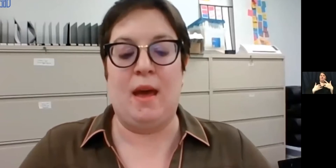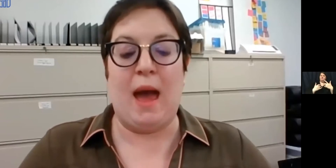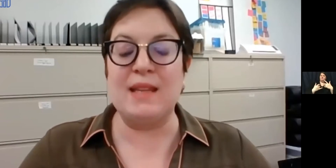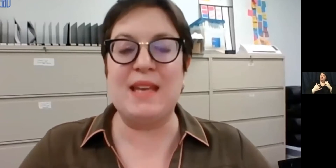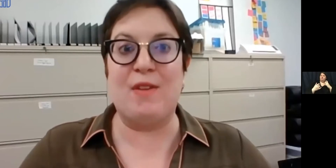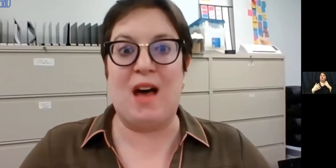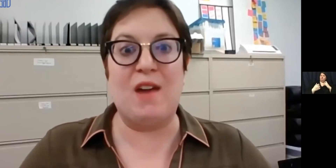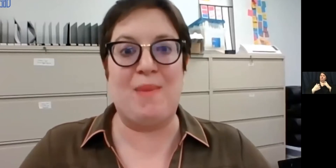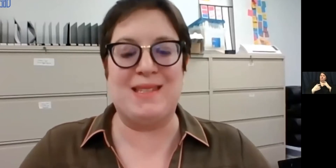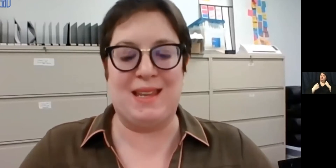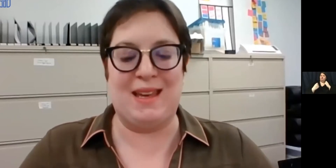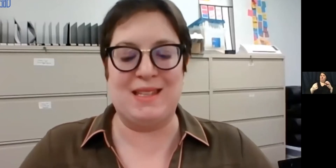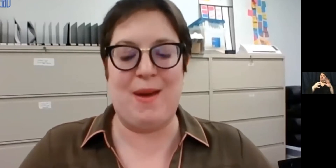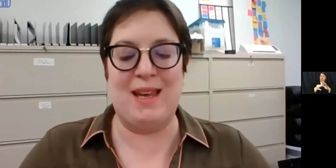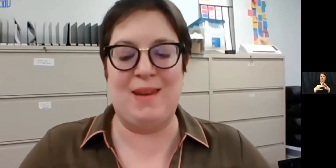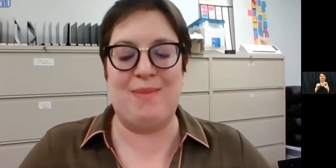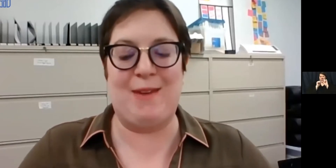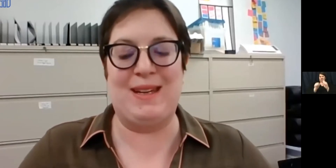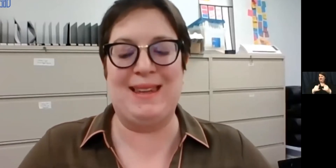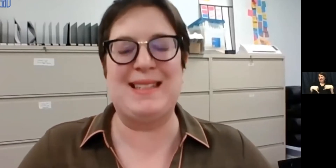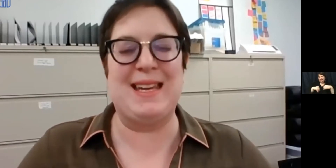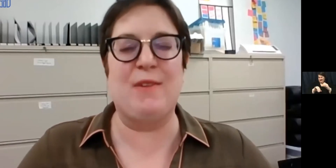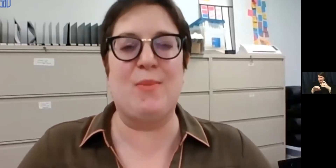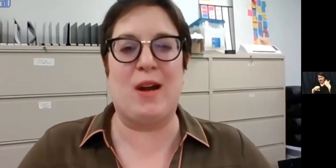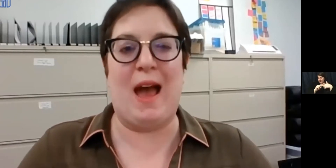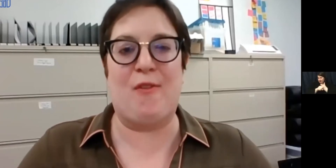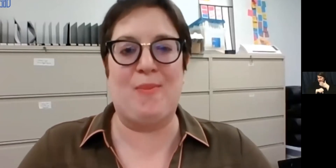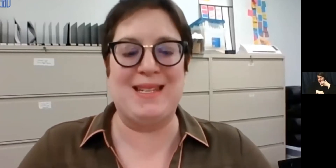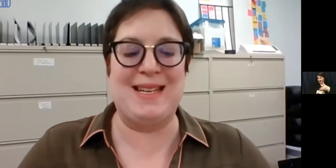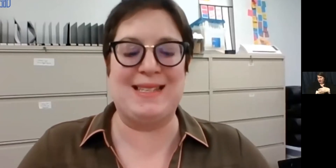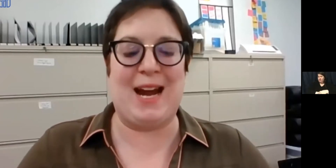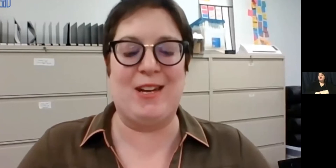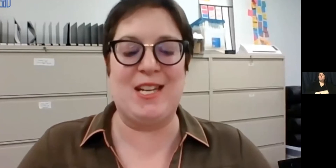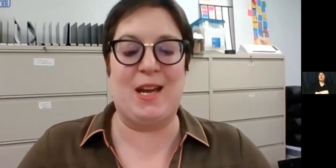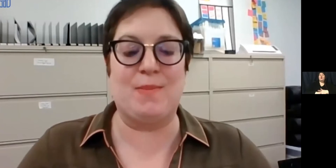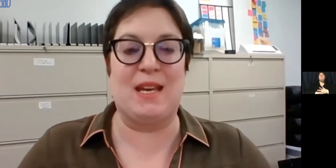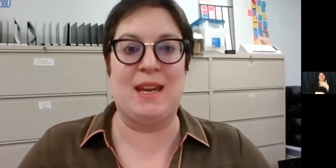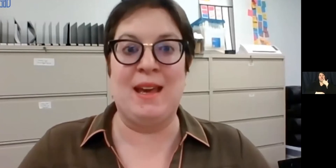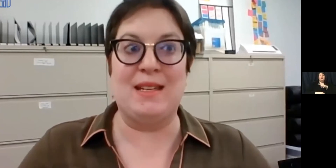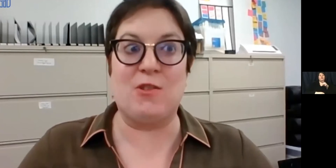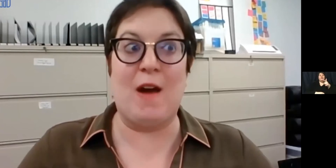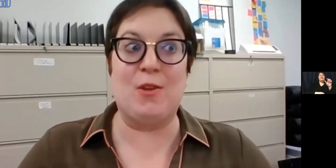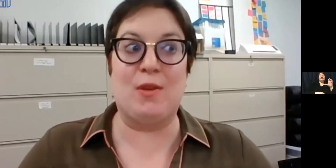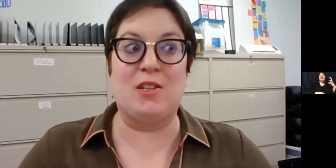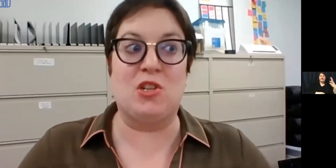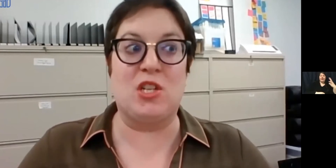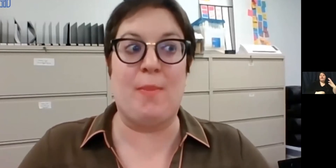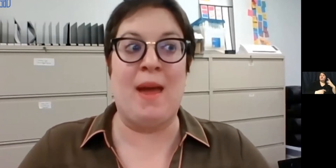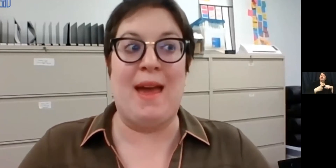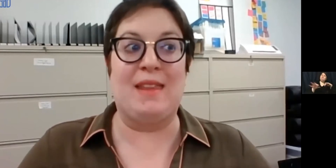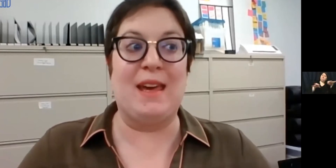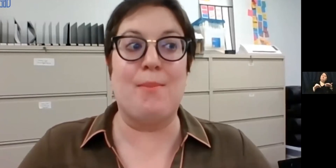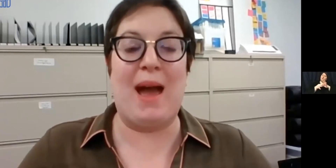meet. I can say of a lot of amazing things about Lynn, but I would like to even more to have her mentee Zachary Jacobson describe the